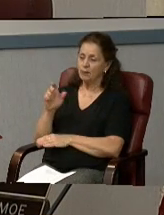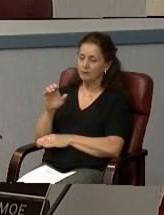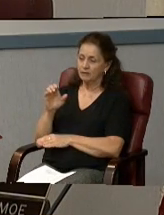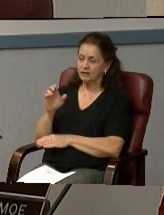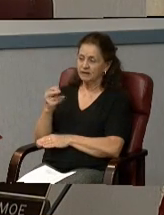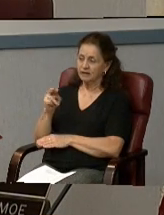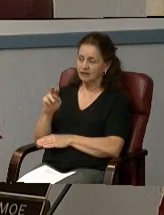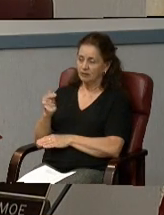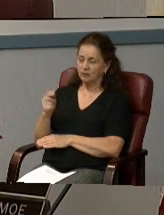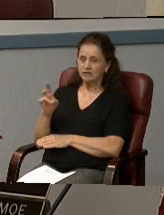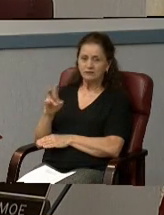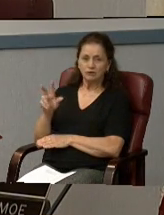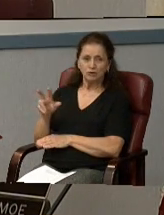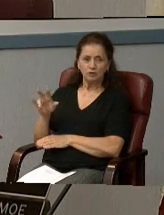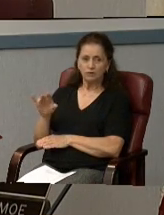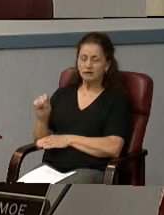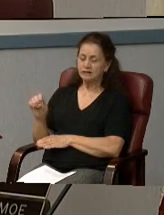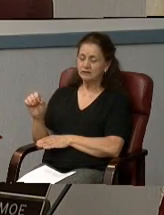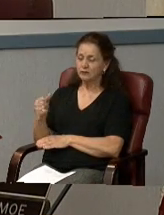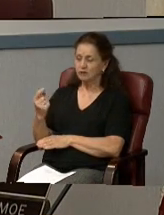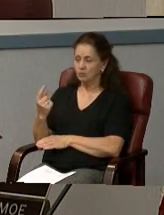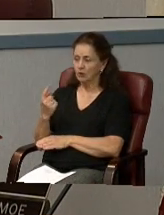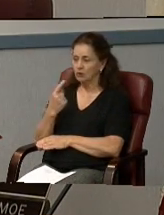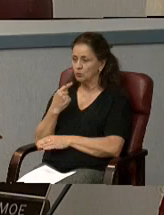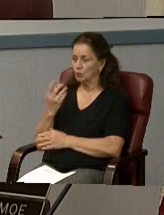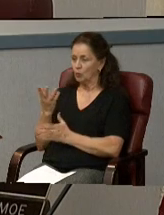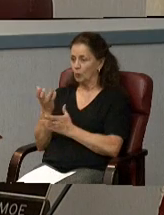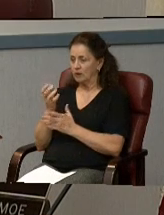have no one signed up to speak. Is there anyone wishing to speak?